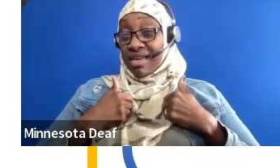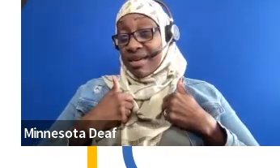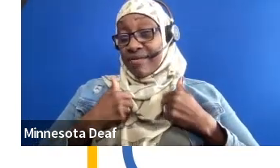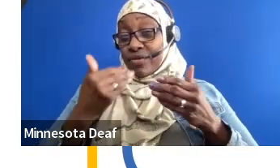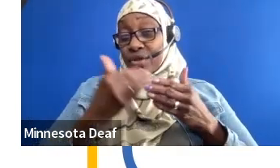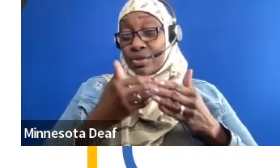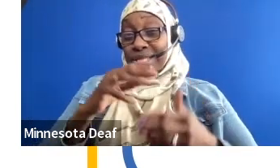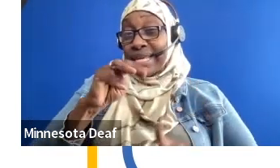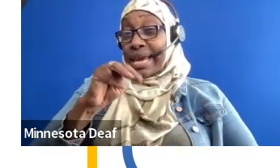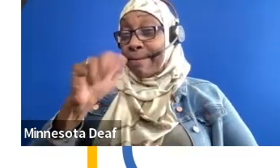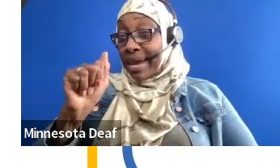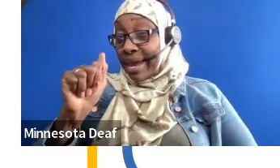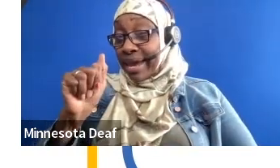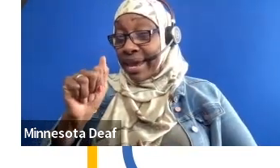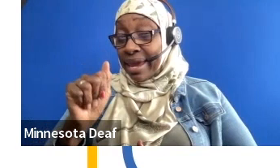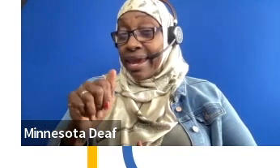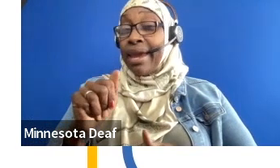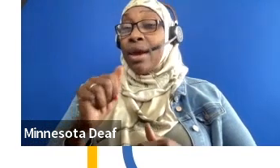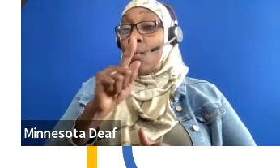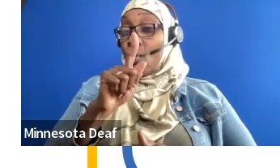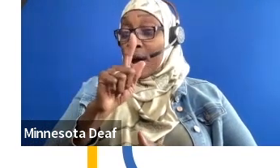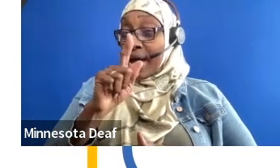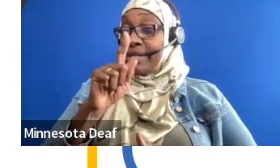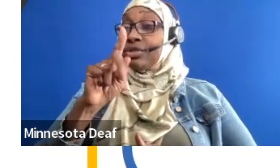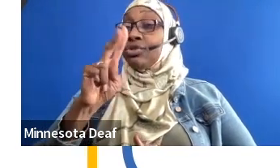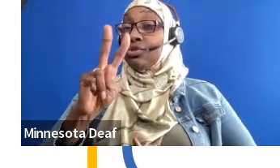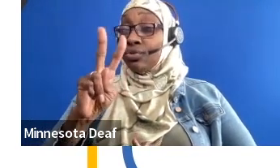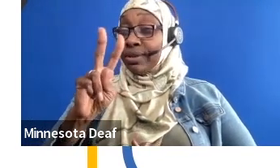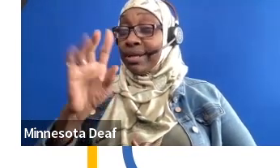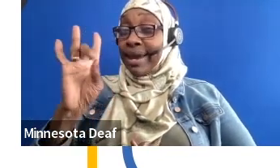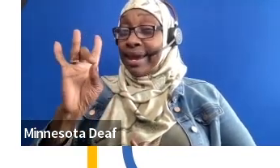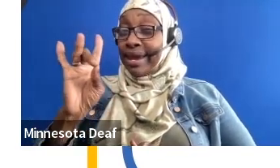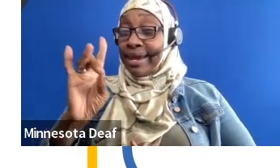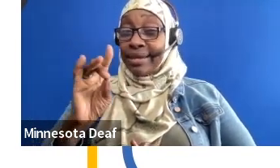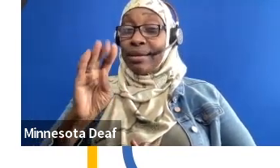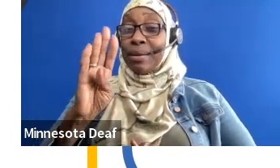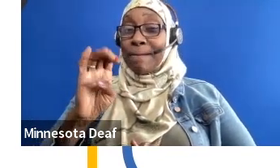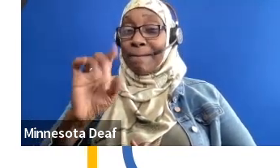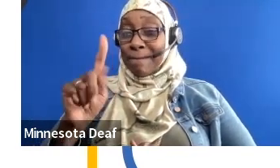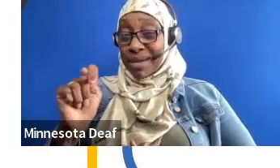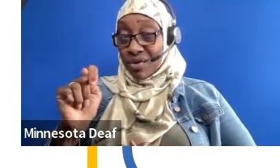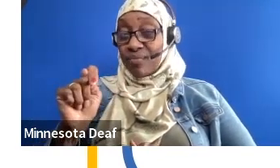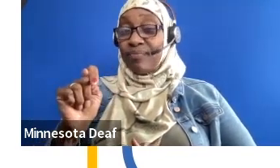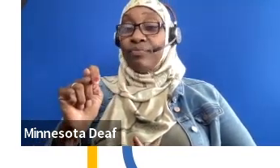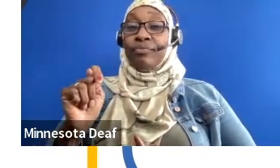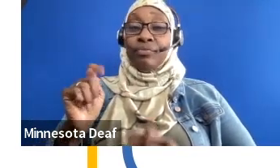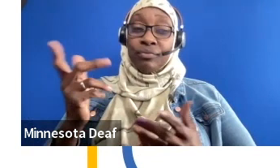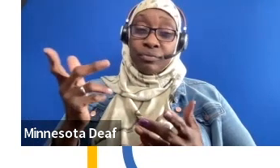we just want to see if, you know, I recently interviewed a mentor who lives in Framingham. But I have another mentee who lives in Framingham as well. And I know